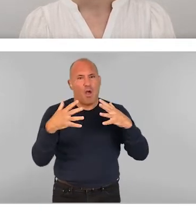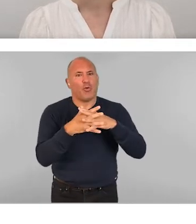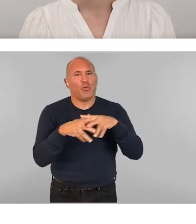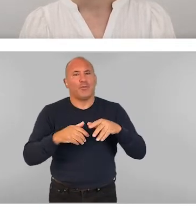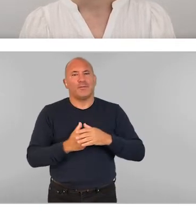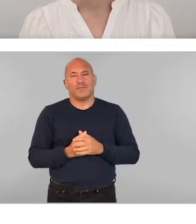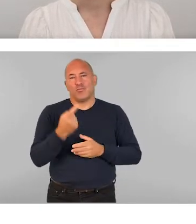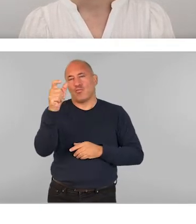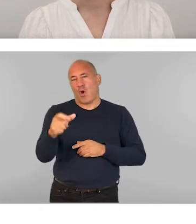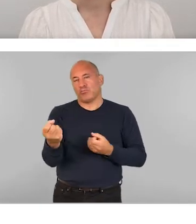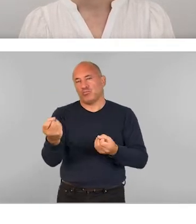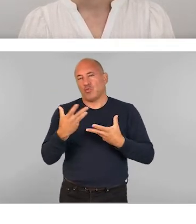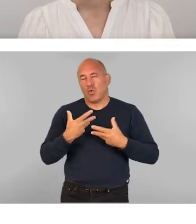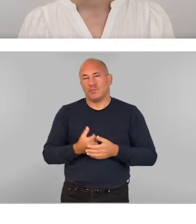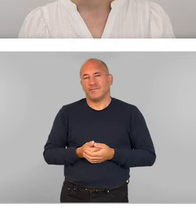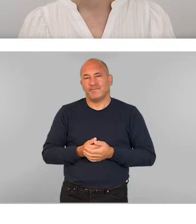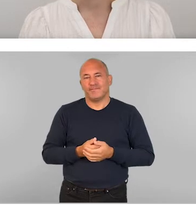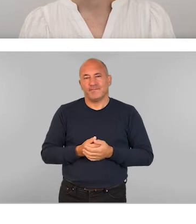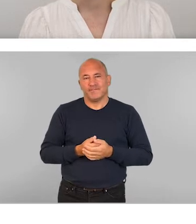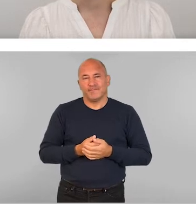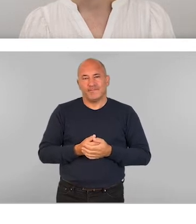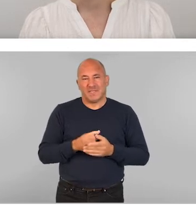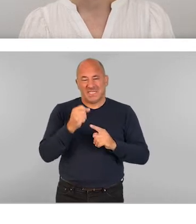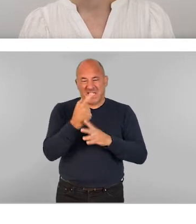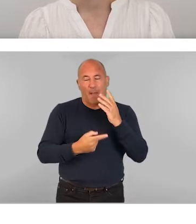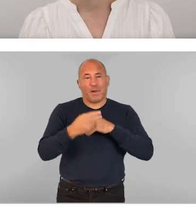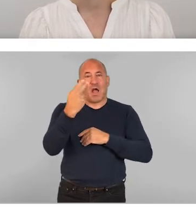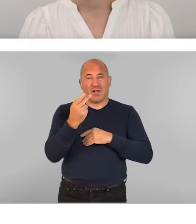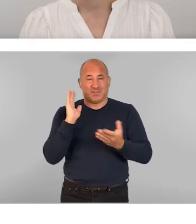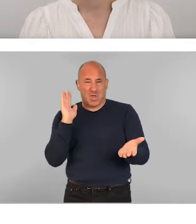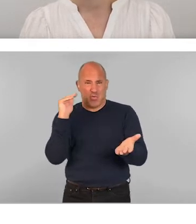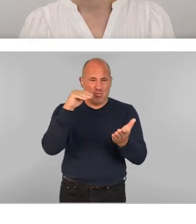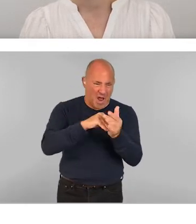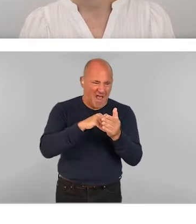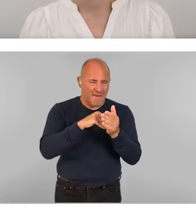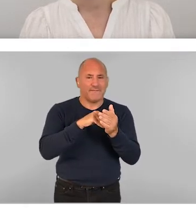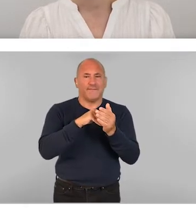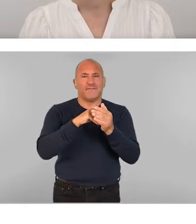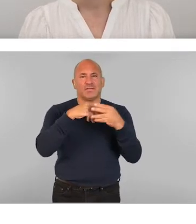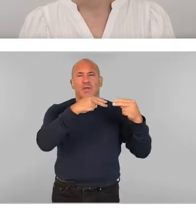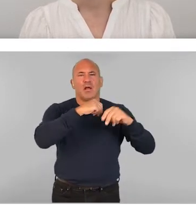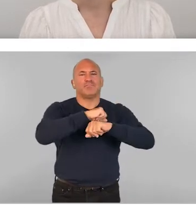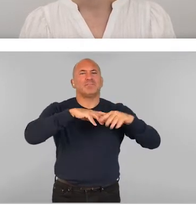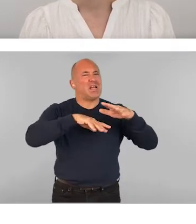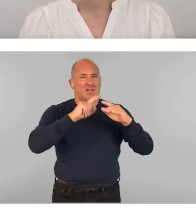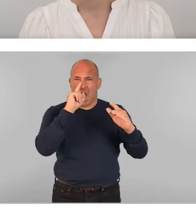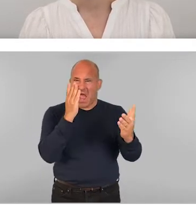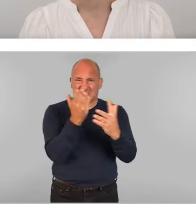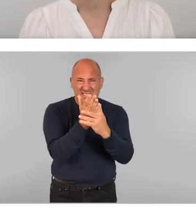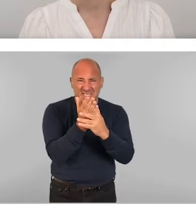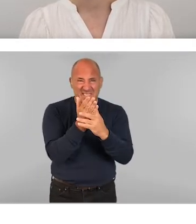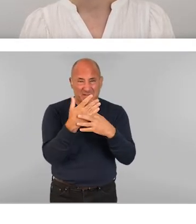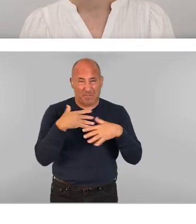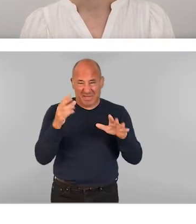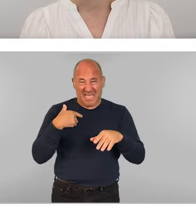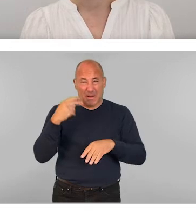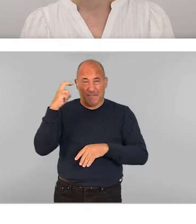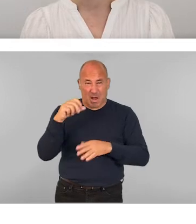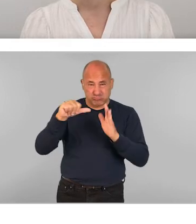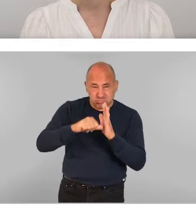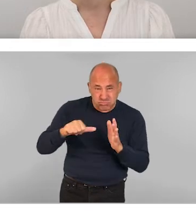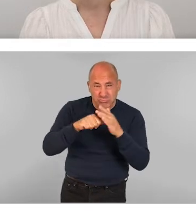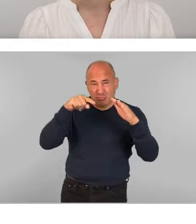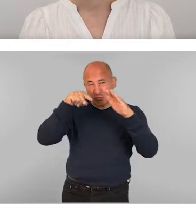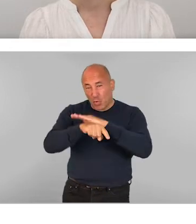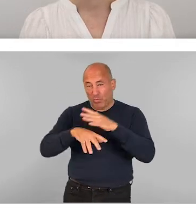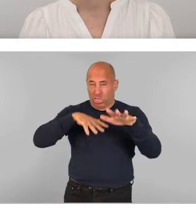One participant stated that disabled artists who arrive in an inaccessible dance space have just had to get on an inaccessible bus or tube.